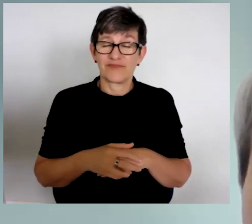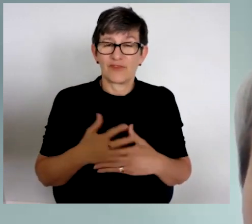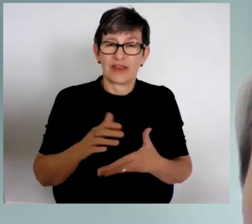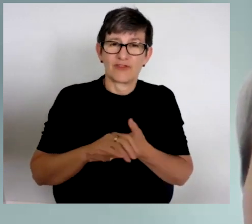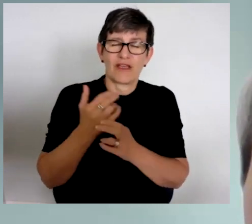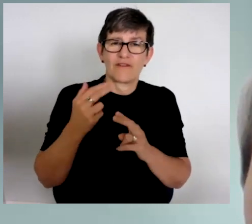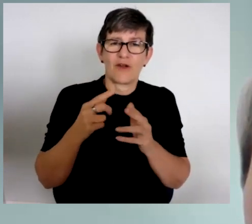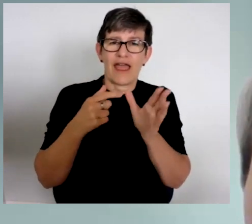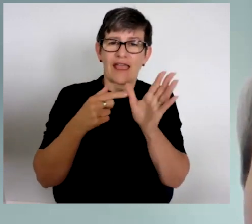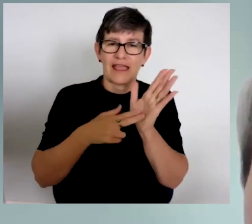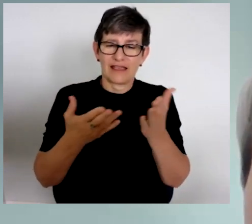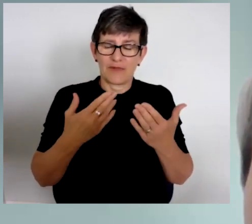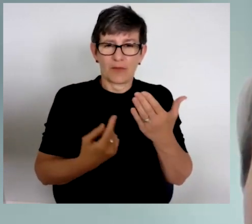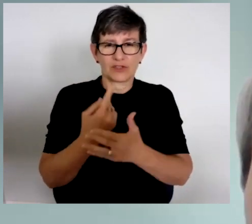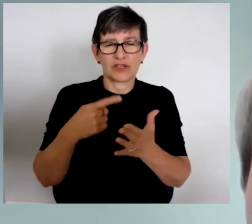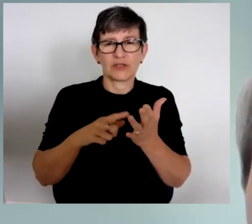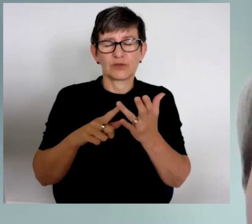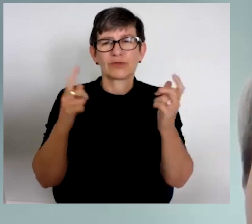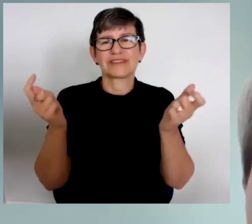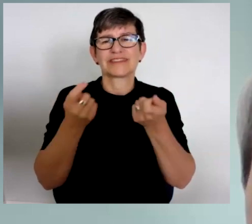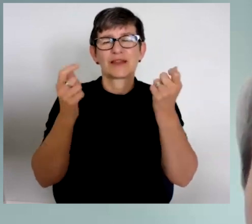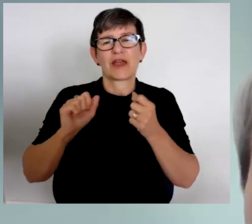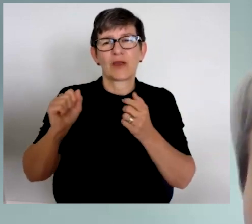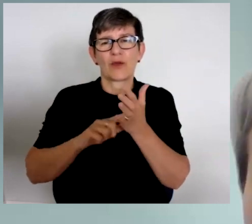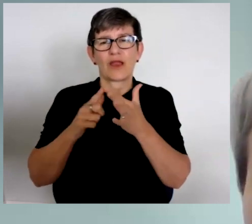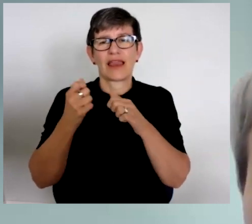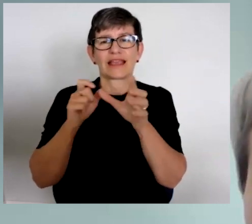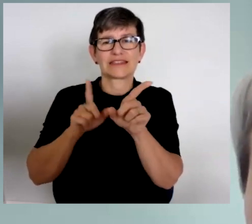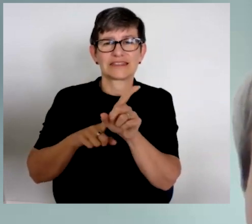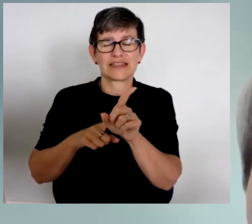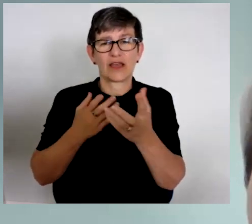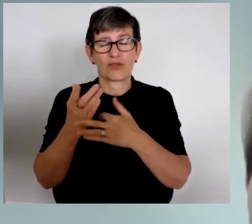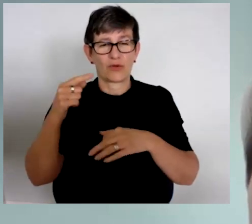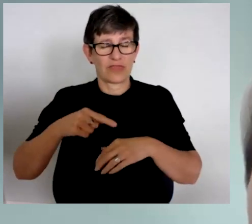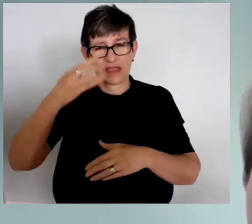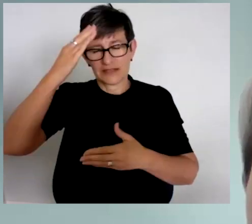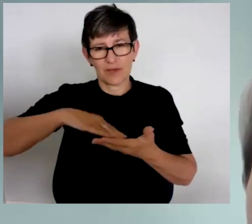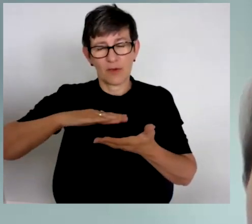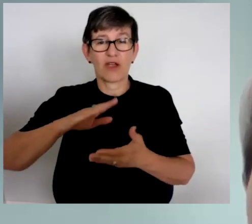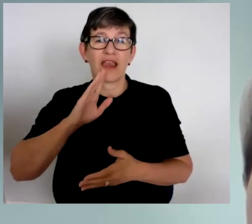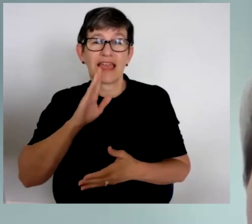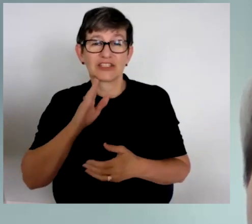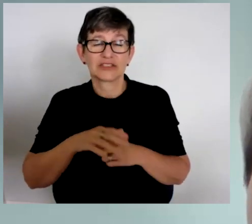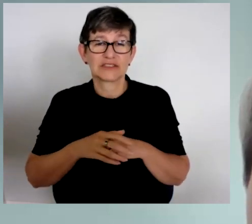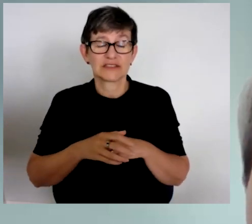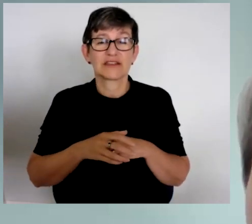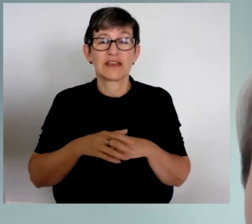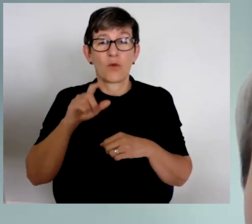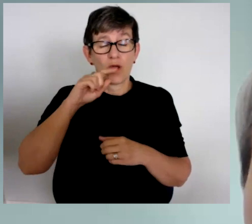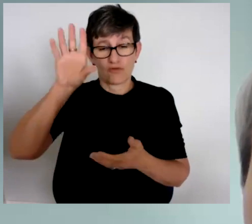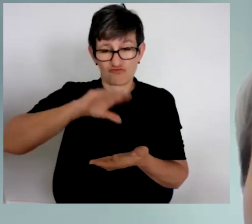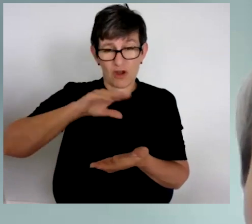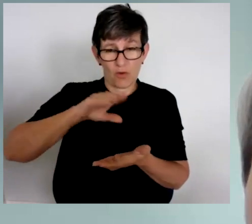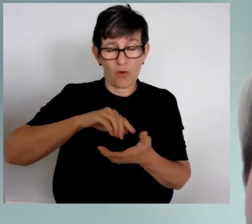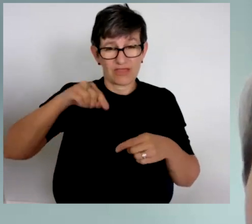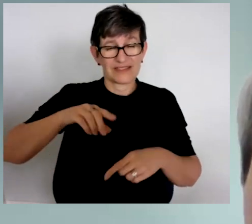to be part of celebrating Sue's legacy through these memorial lectures. An on-demand recording of this lecture will be